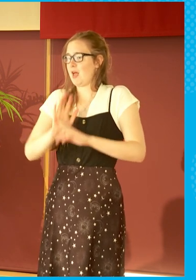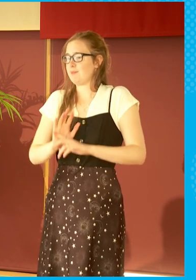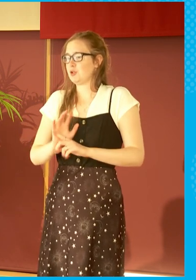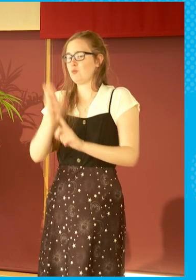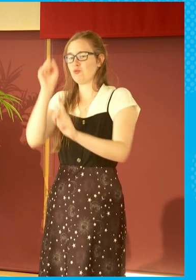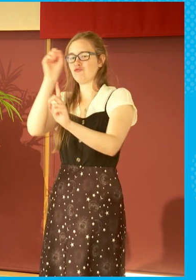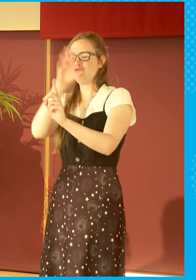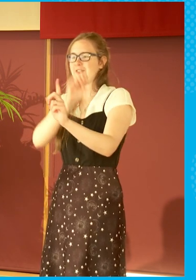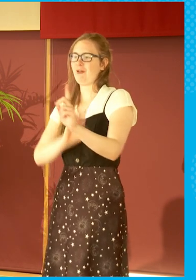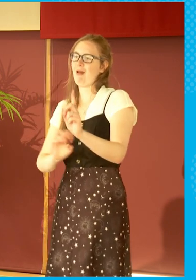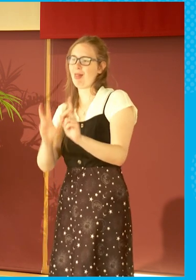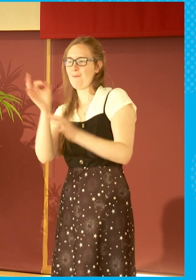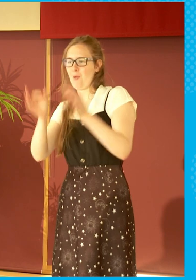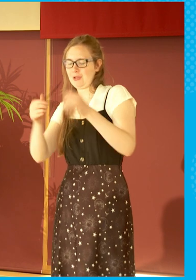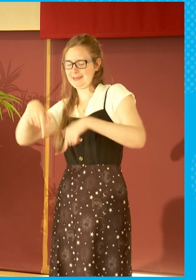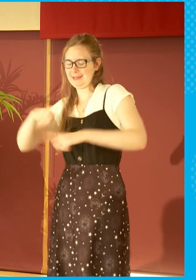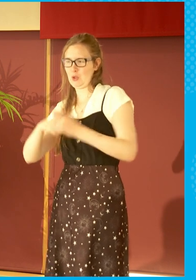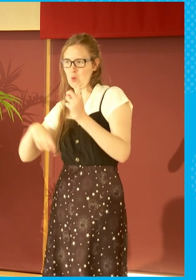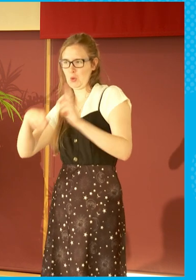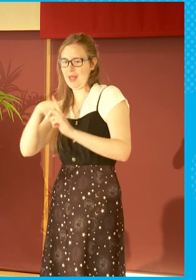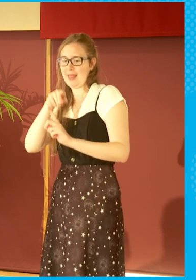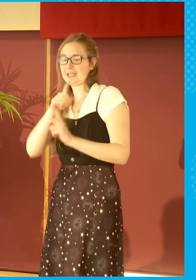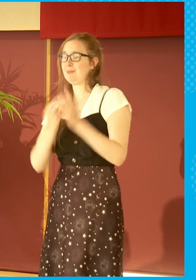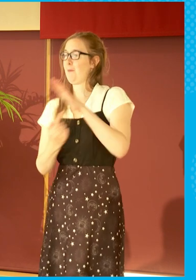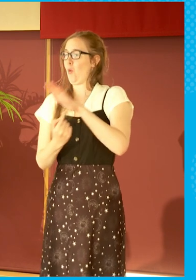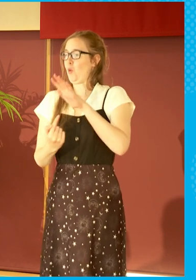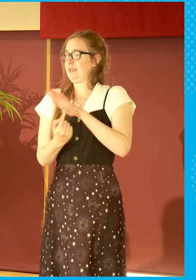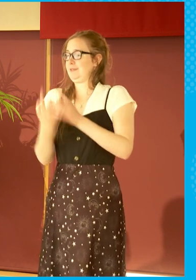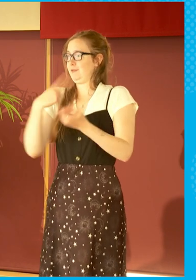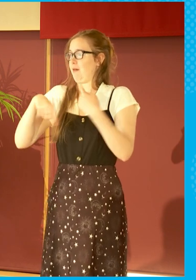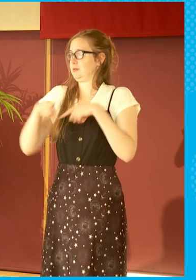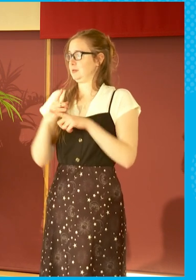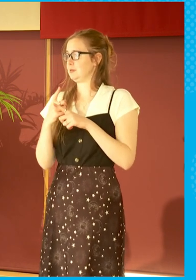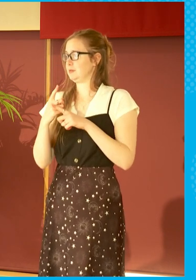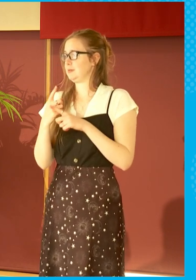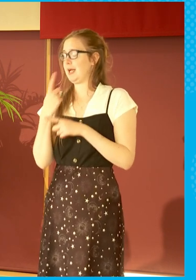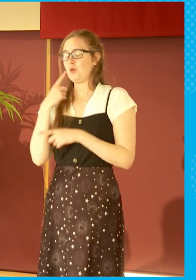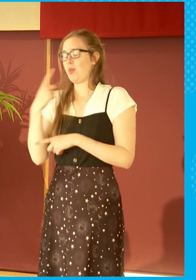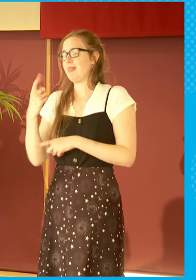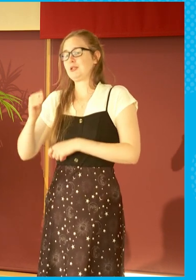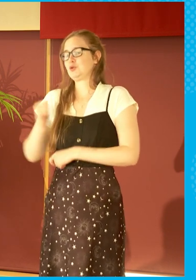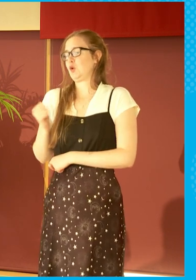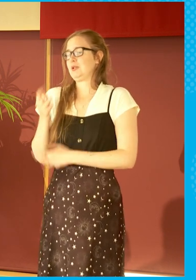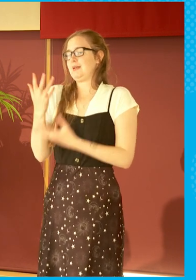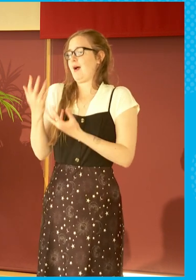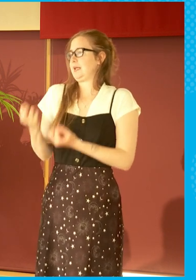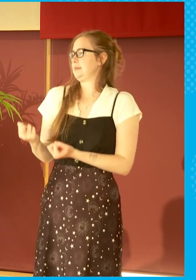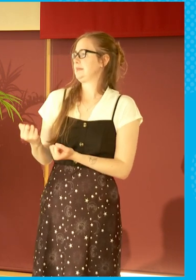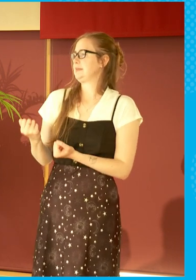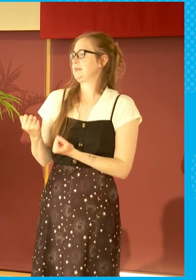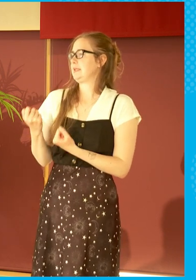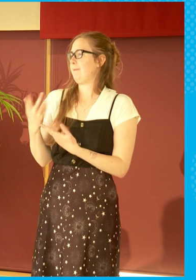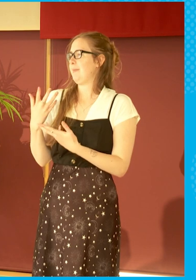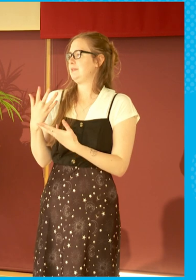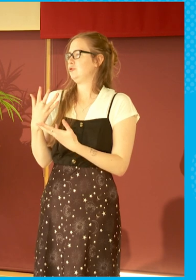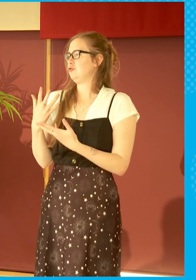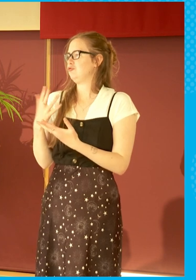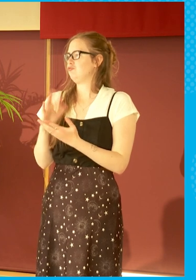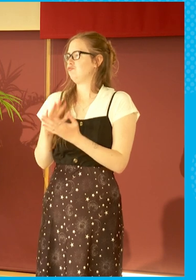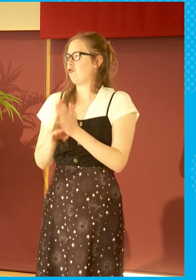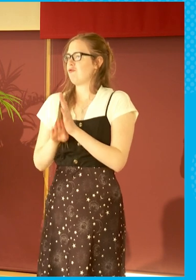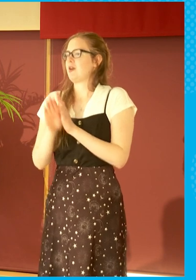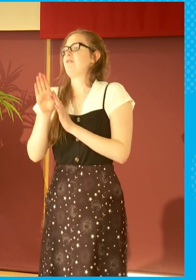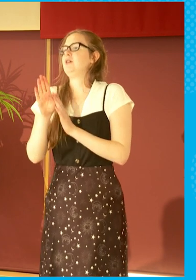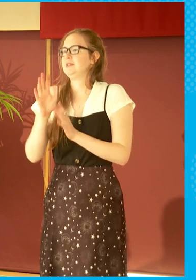politics of the UK, this has been hugely significant. And I don't think Scotland has recovered its position by any